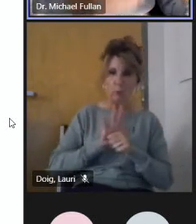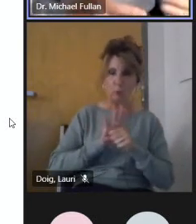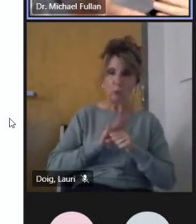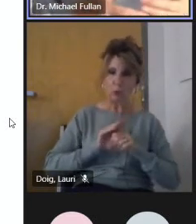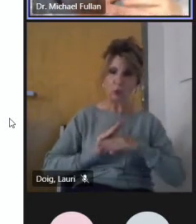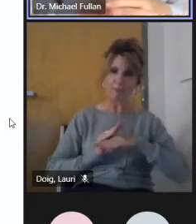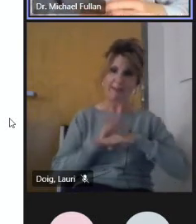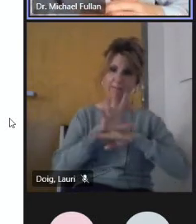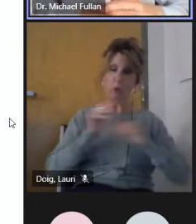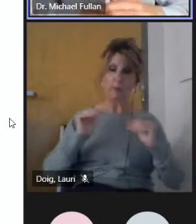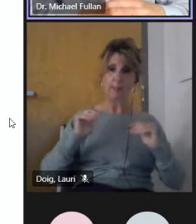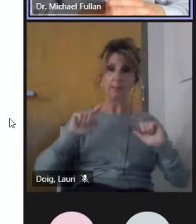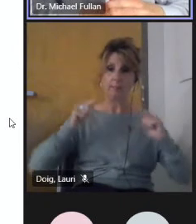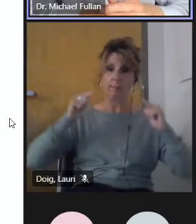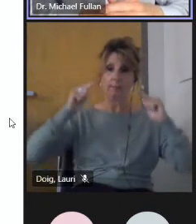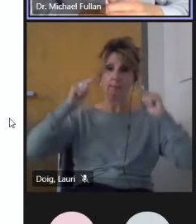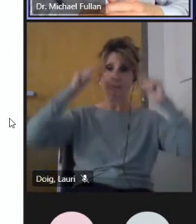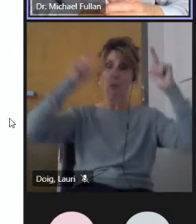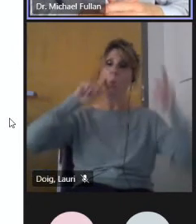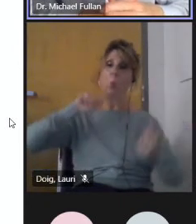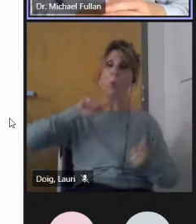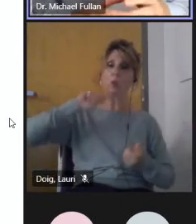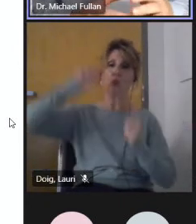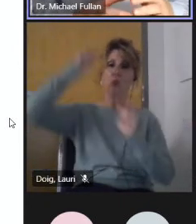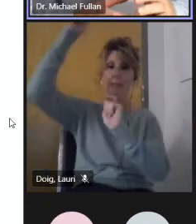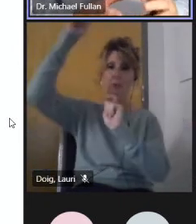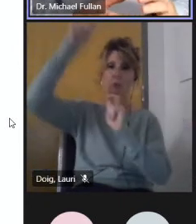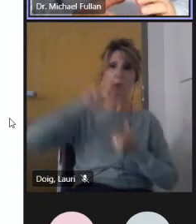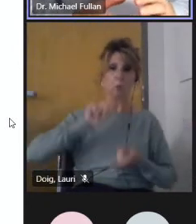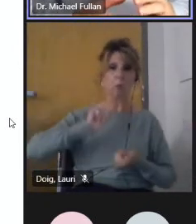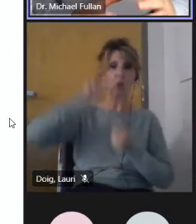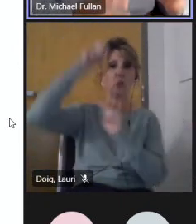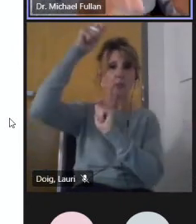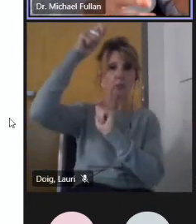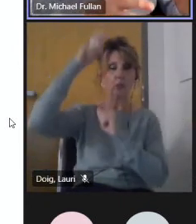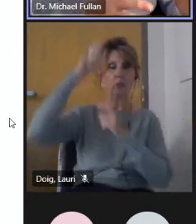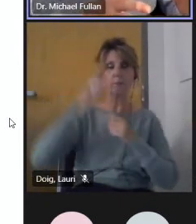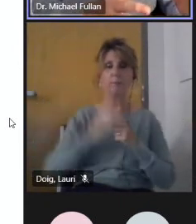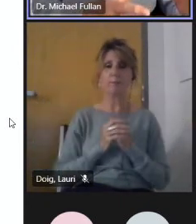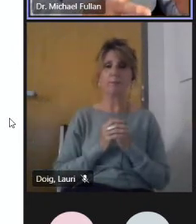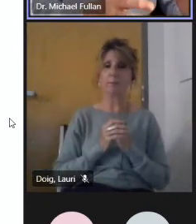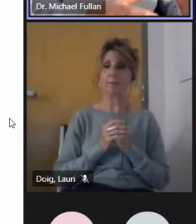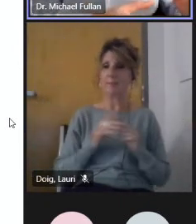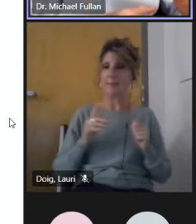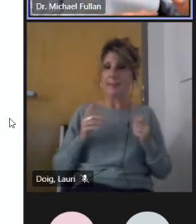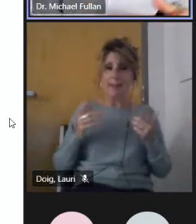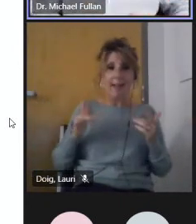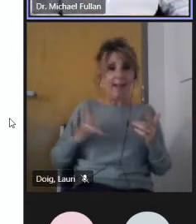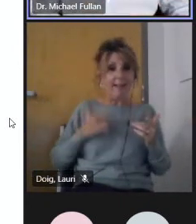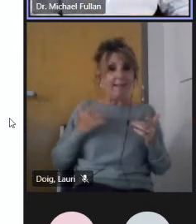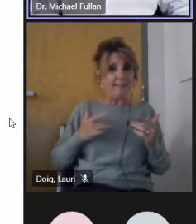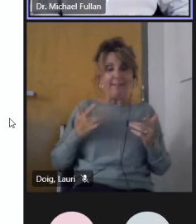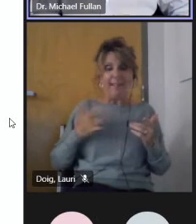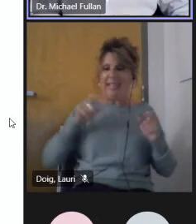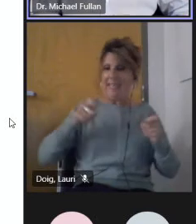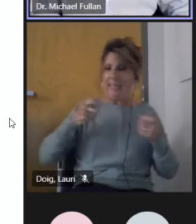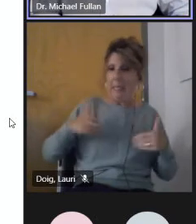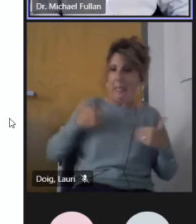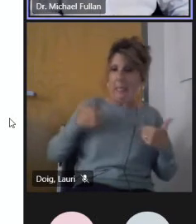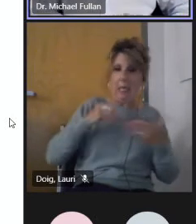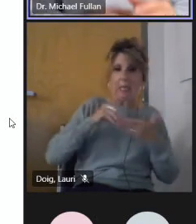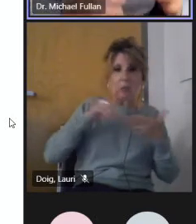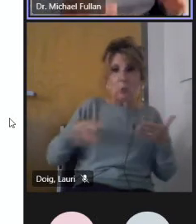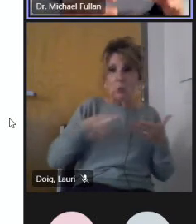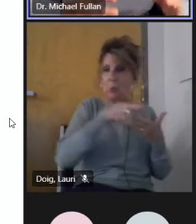and I wish I had more time to talk about the fact that we haven't found a student young enough who doesn't want to be a